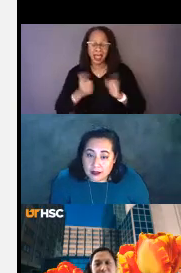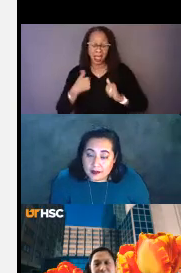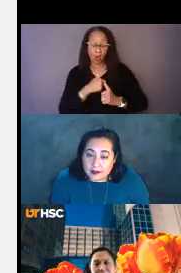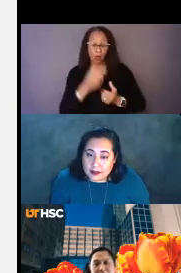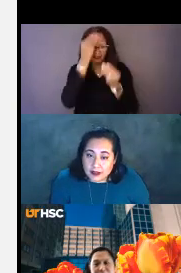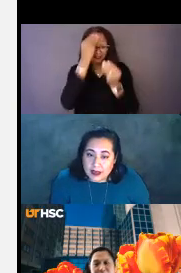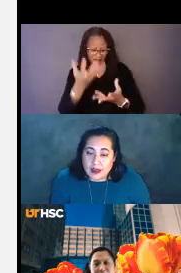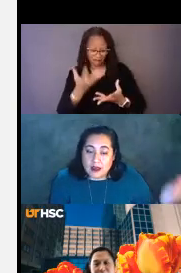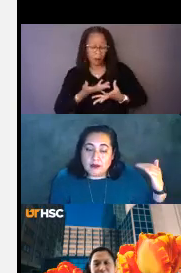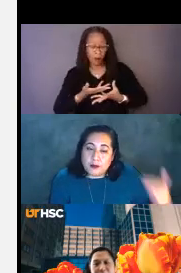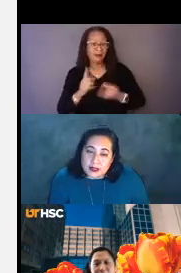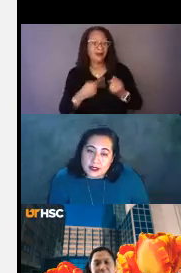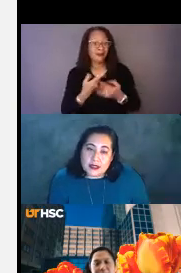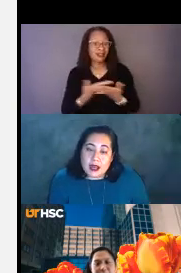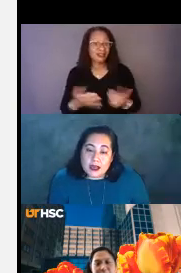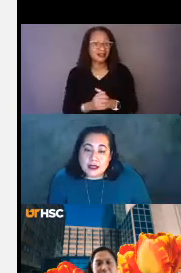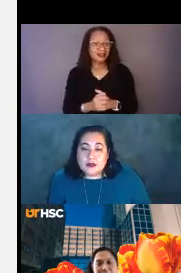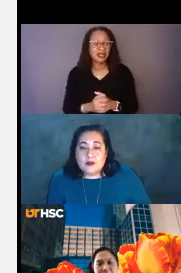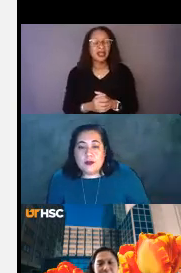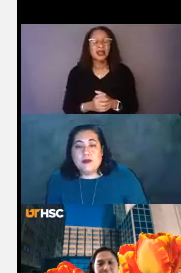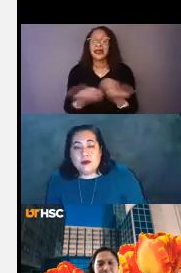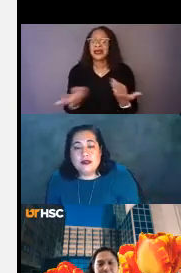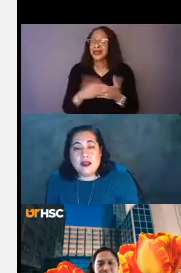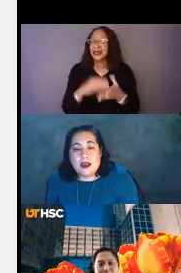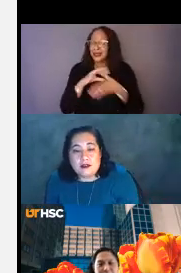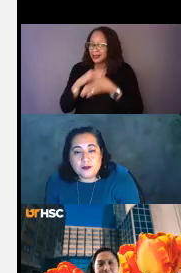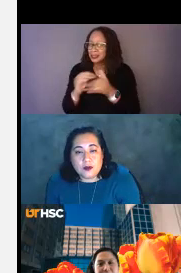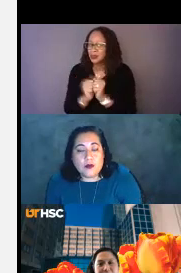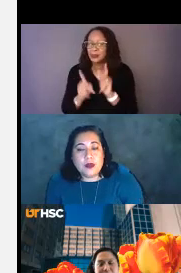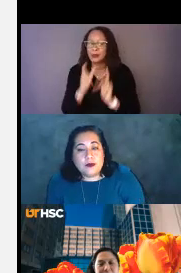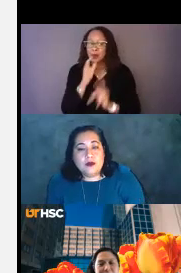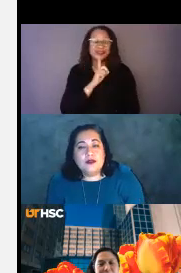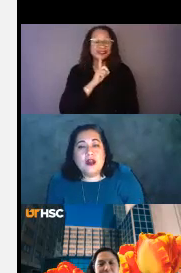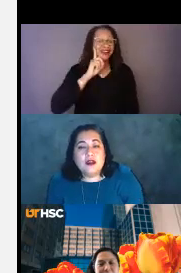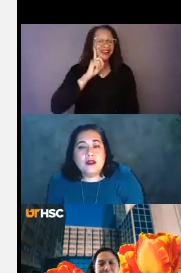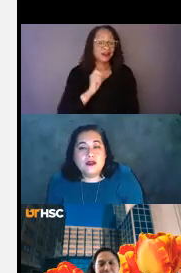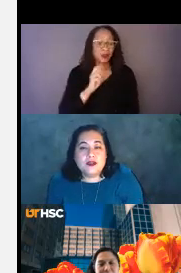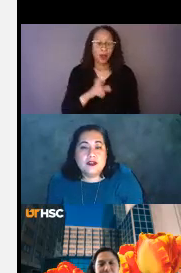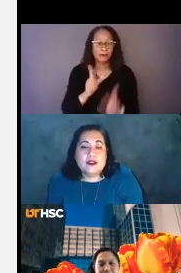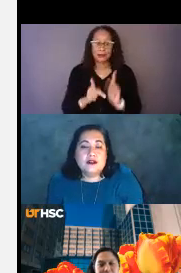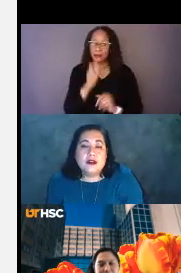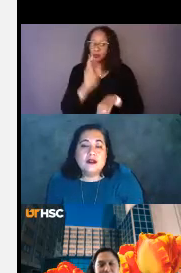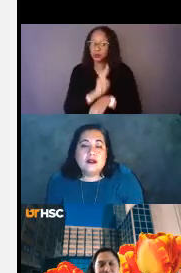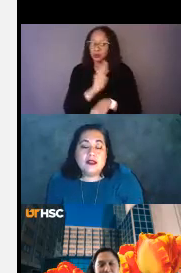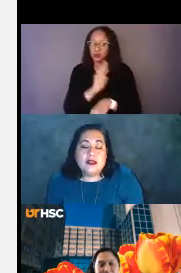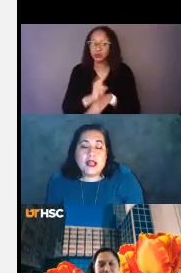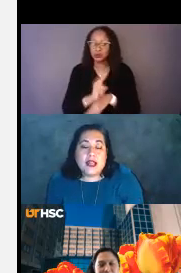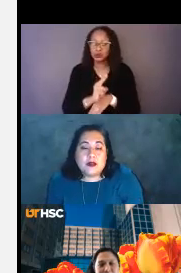ourselves. And put this in context with people who are deaf or people who do not use the